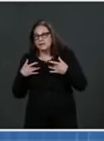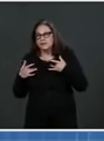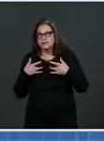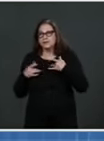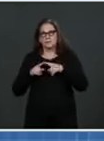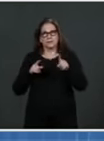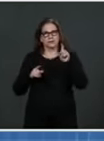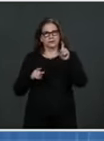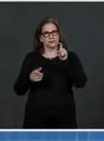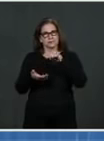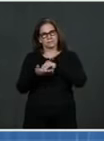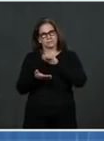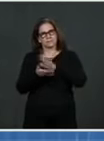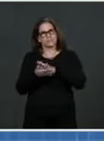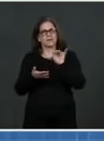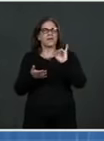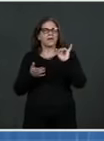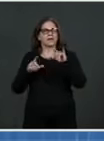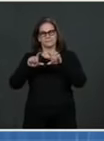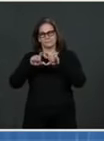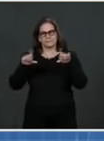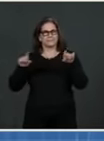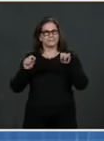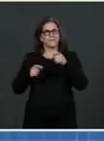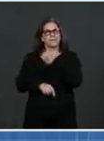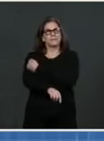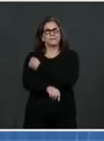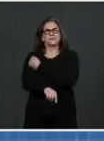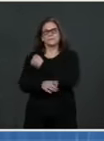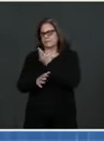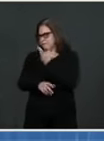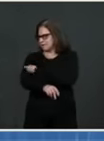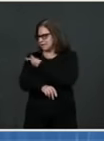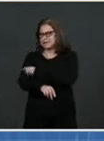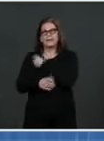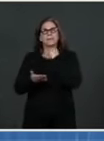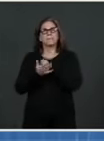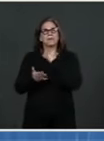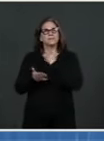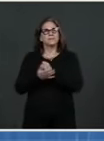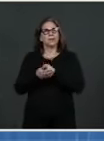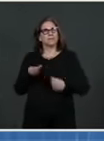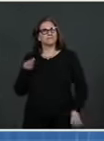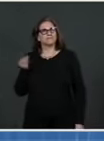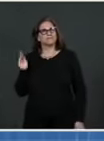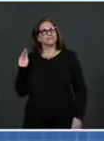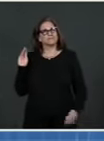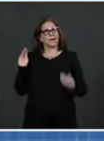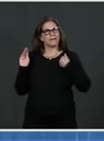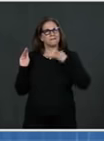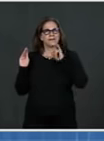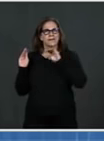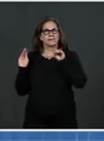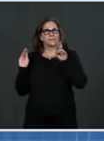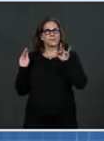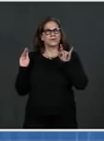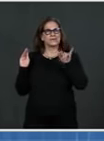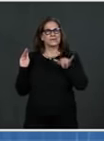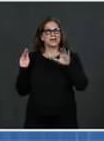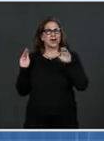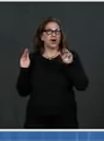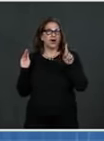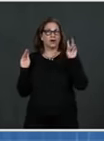wouldn't the federal government be best positioned to respond to those? In the case of, and then separately, when it comes to the